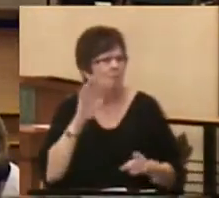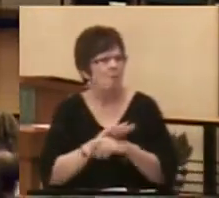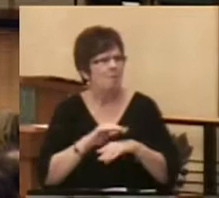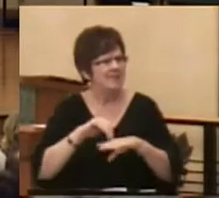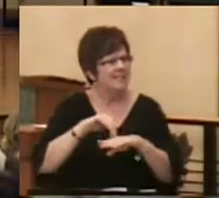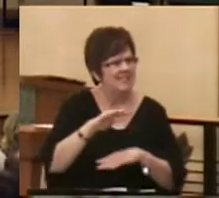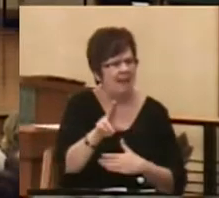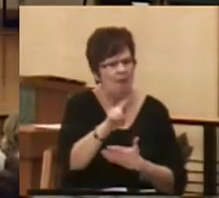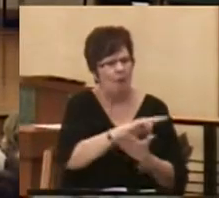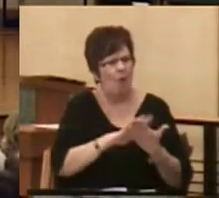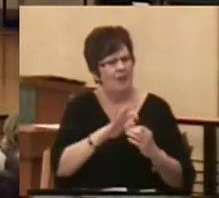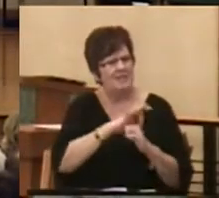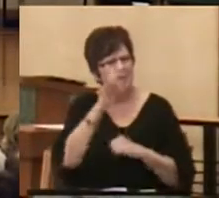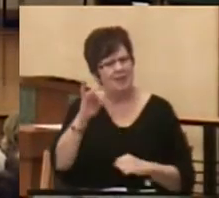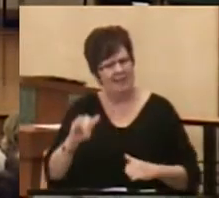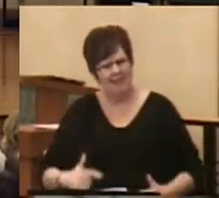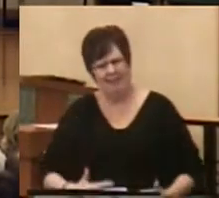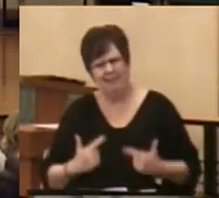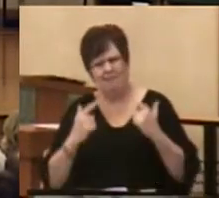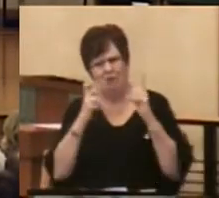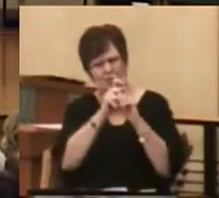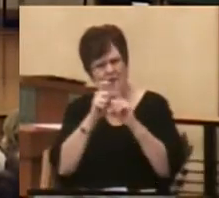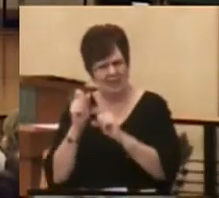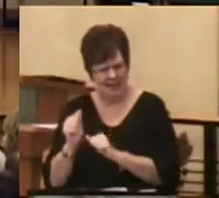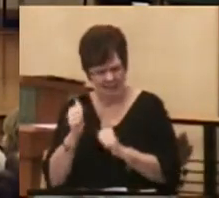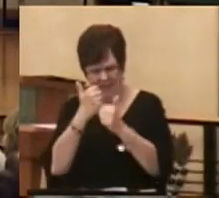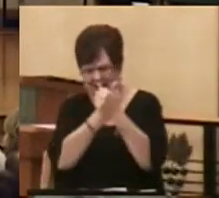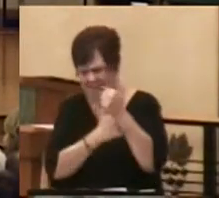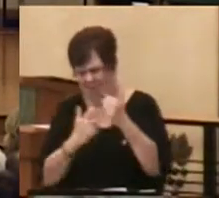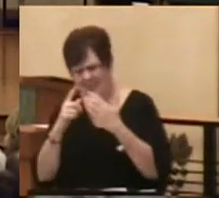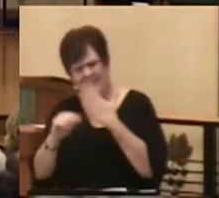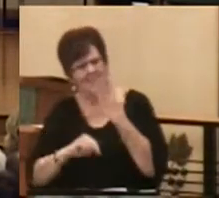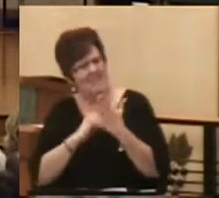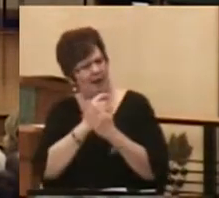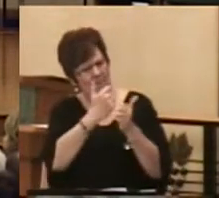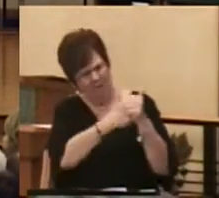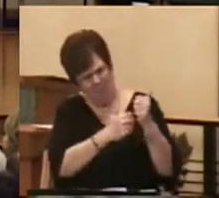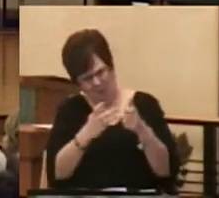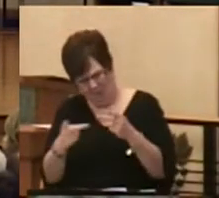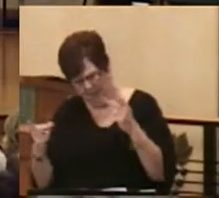Holy Spirit so the living word might be in every time and every place.